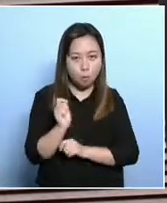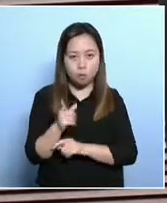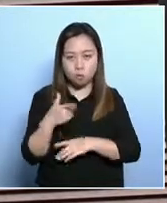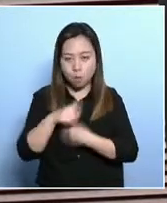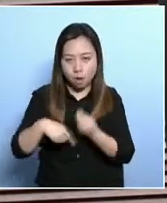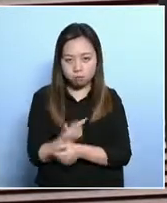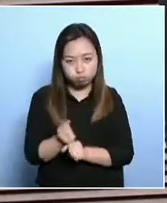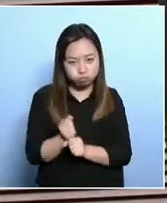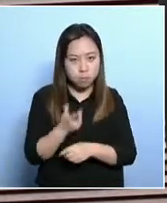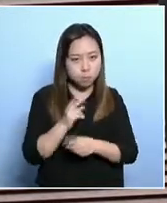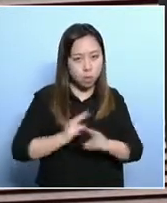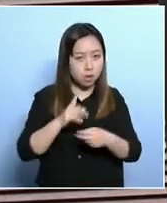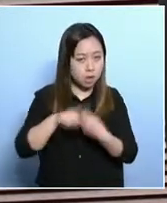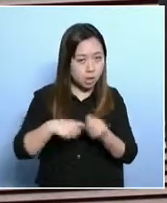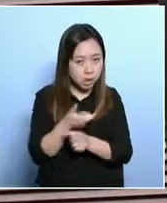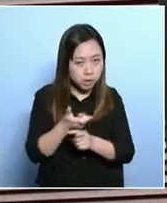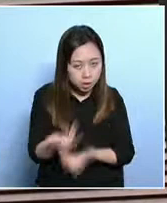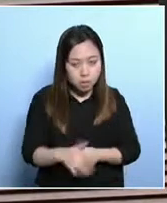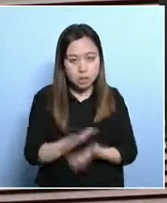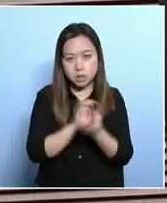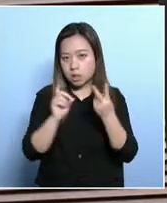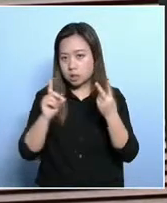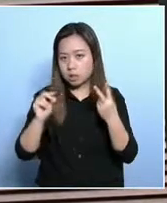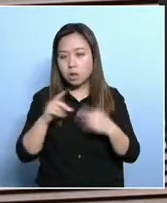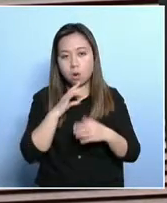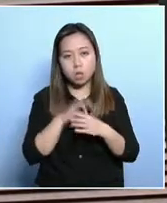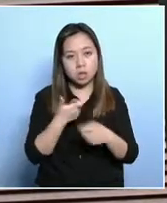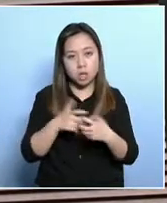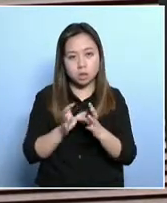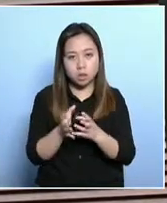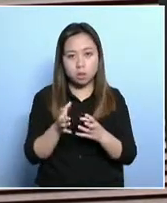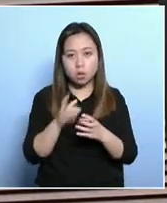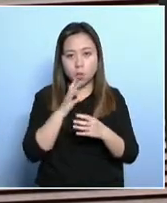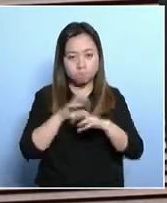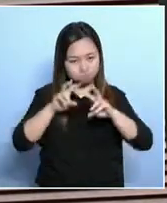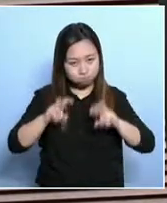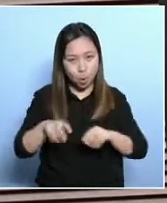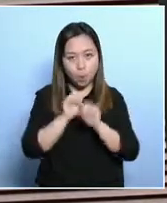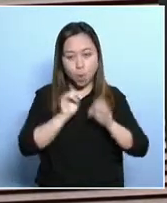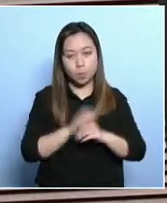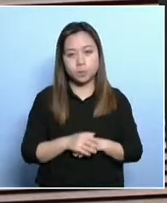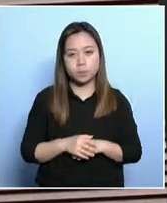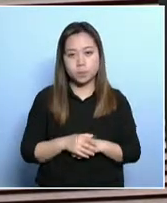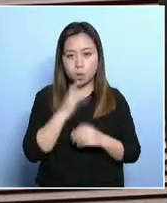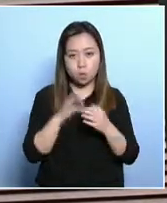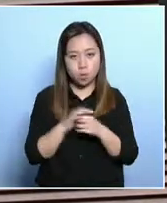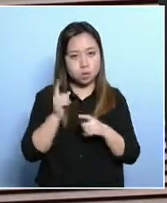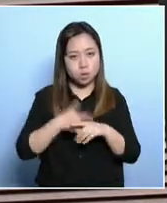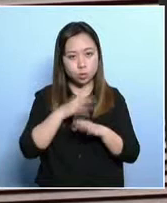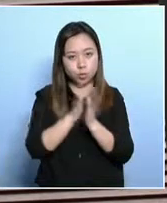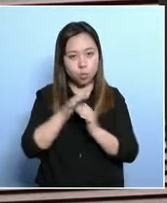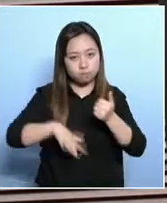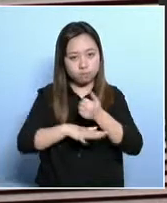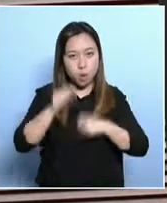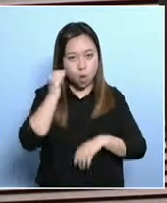join the labour market to improve the economy. In 2017, our society did